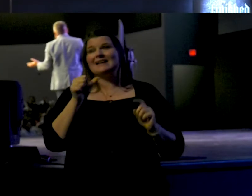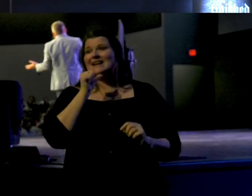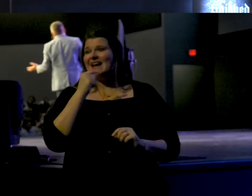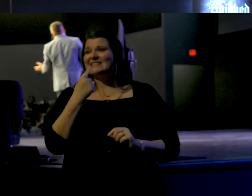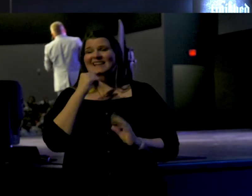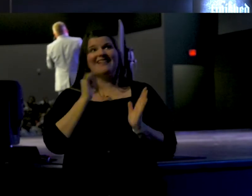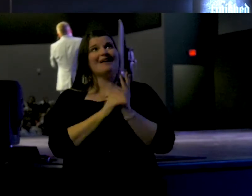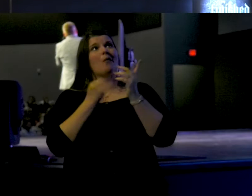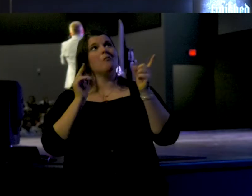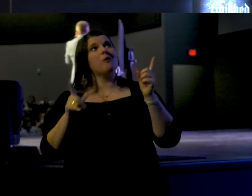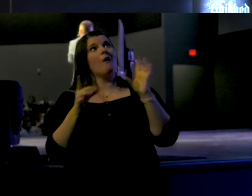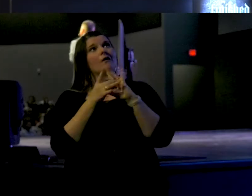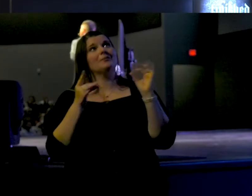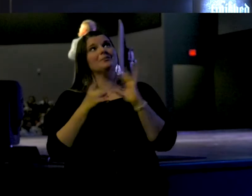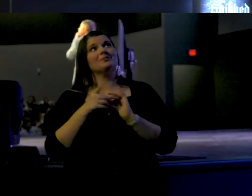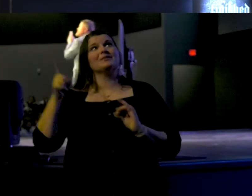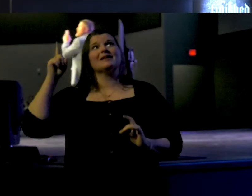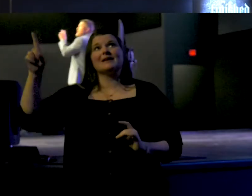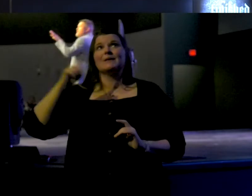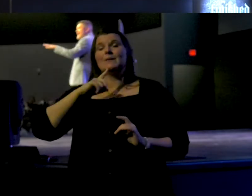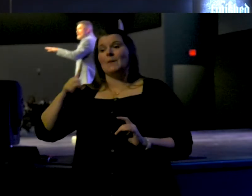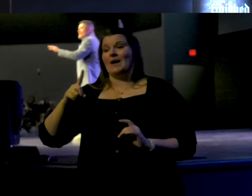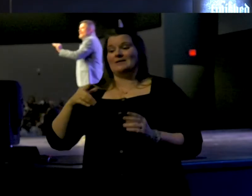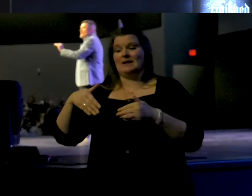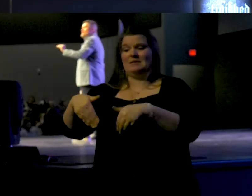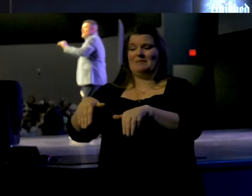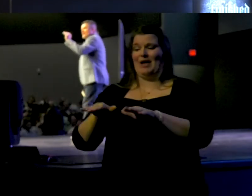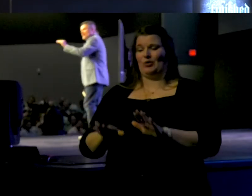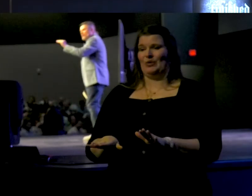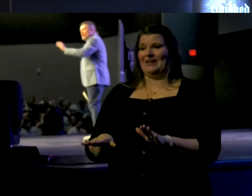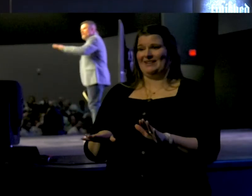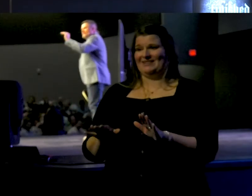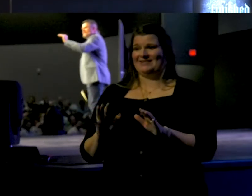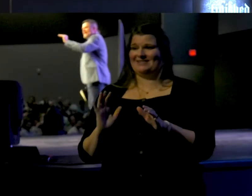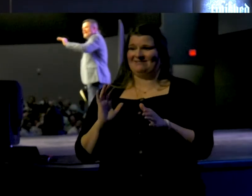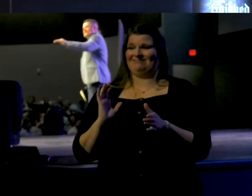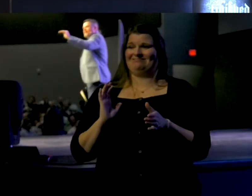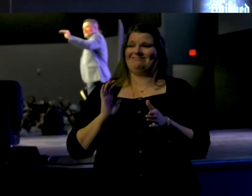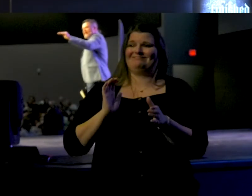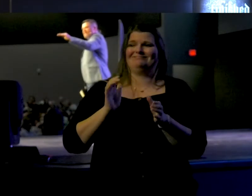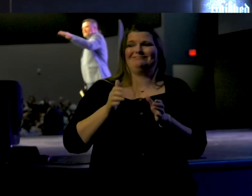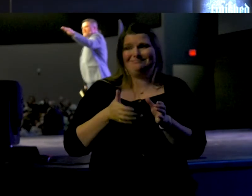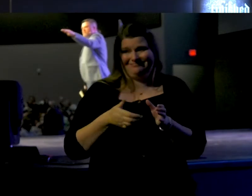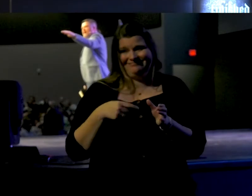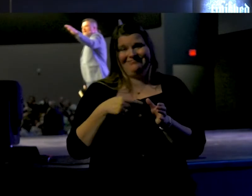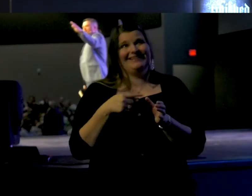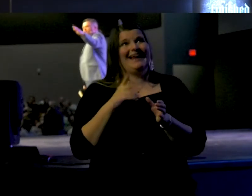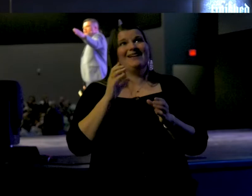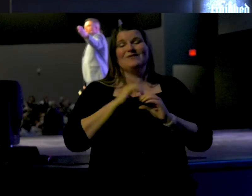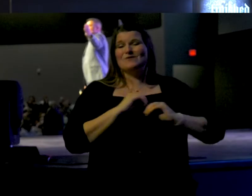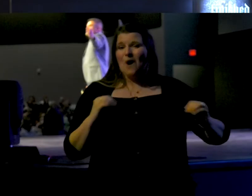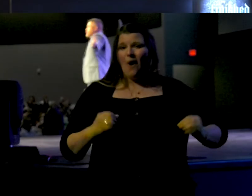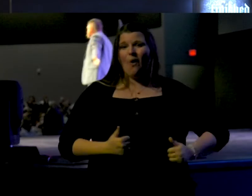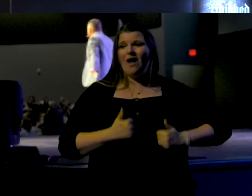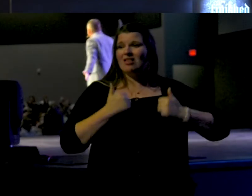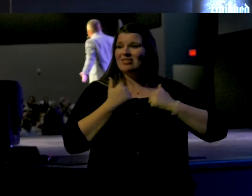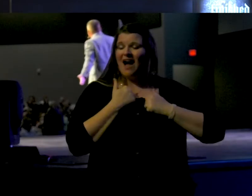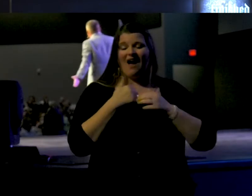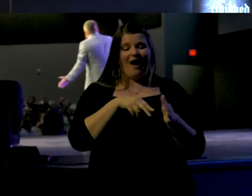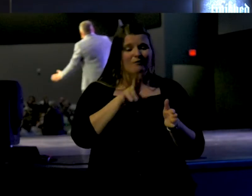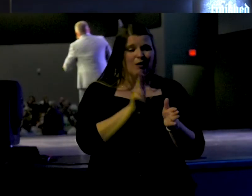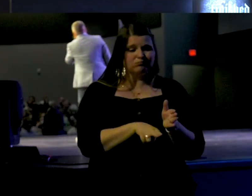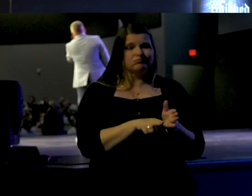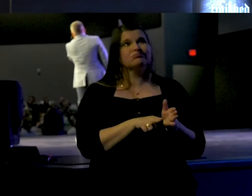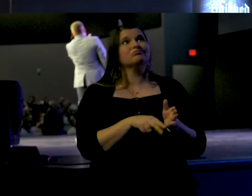dead. Paul goes on to say that he was buried. The literal dead, lifeless body of Jesus was